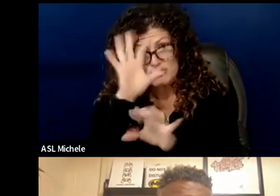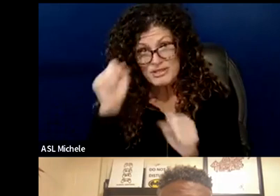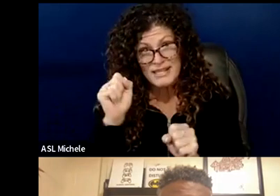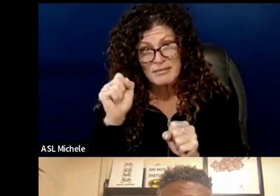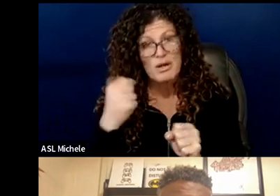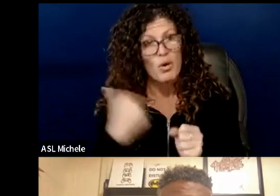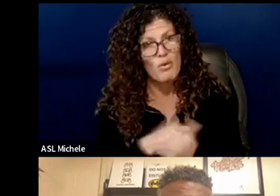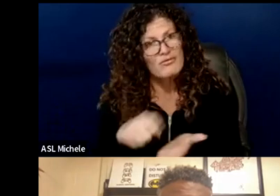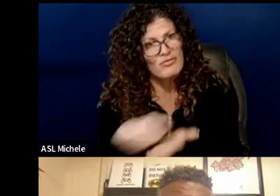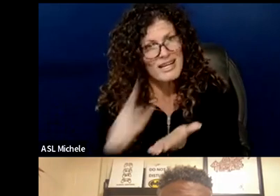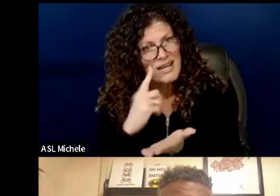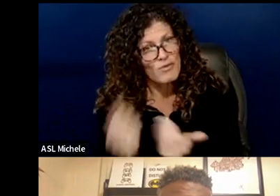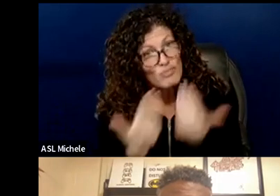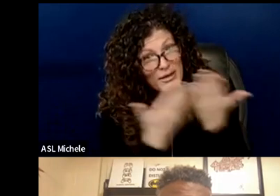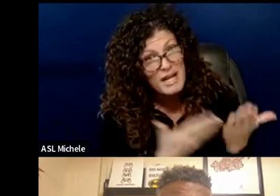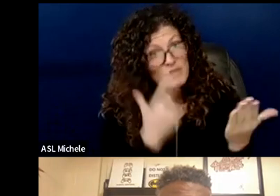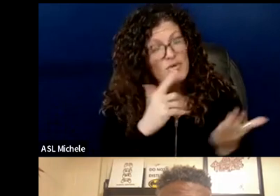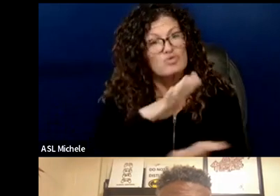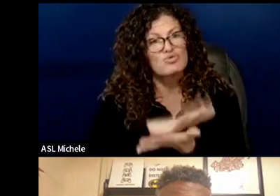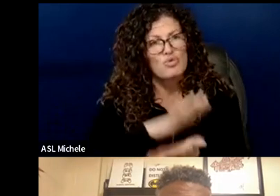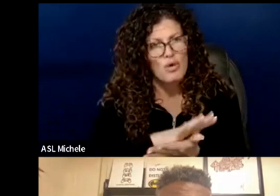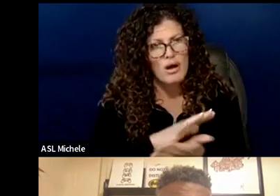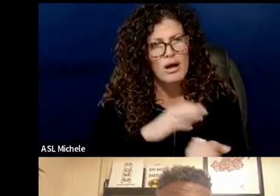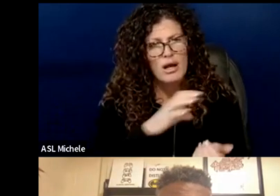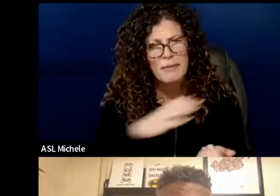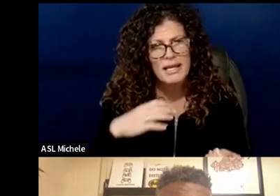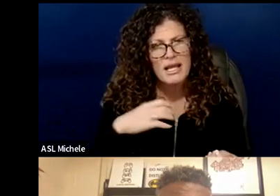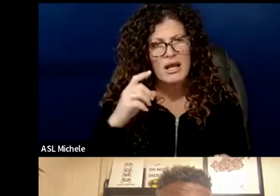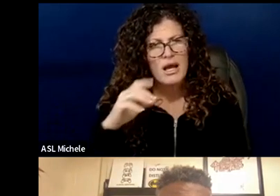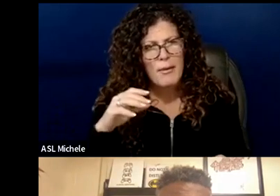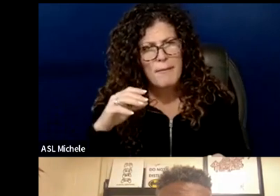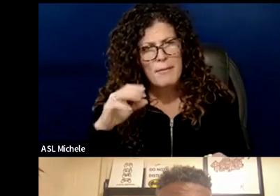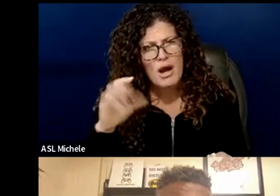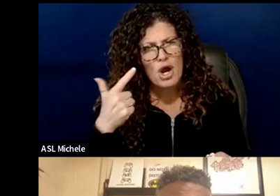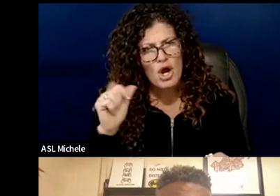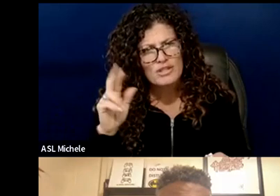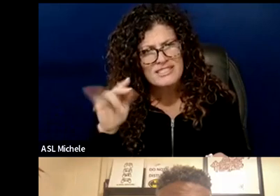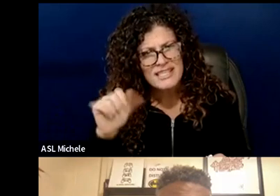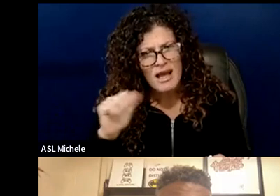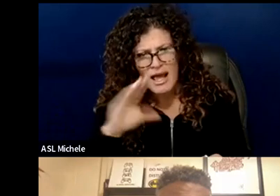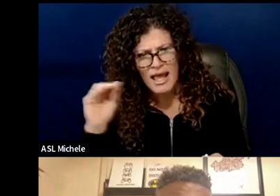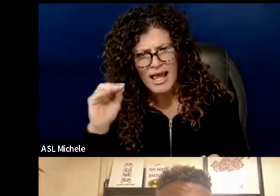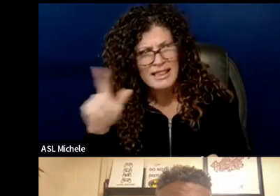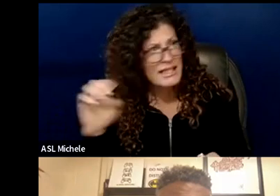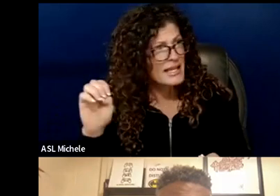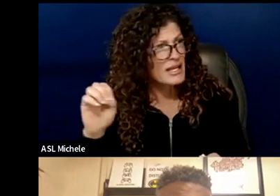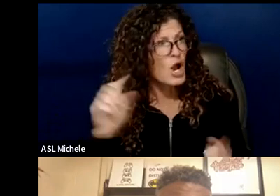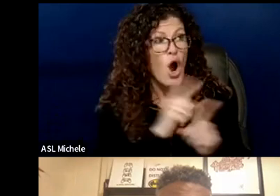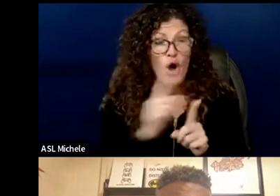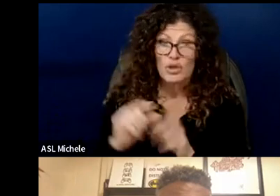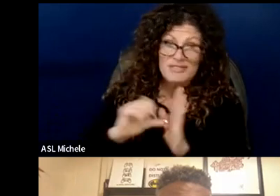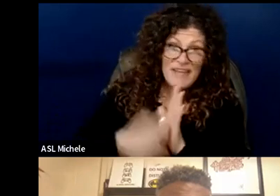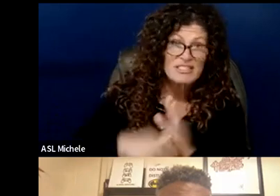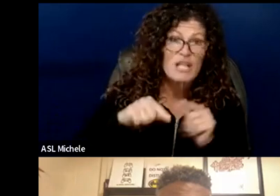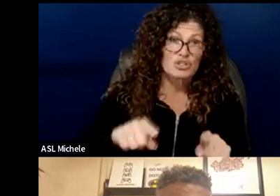signed by school committee member rafael polanco garcia and suzanne lee it was also emphasized in listening session